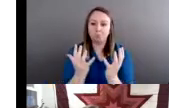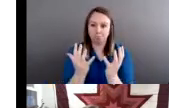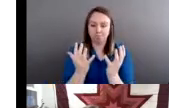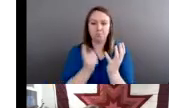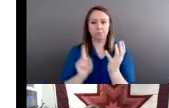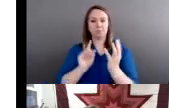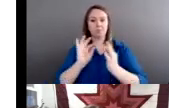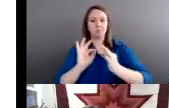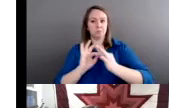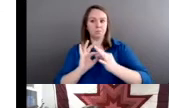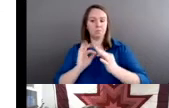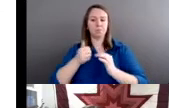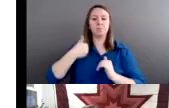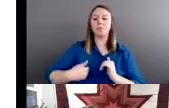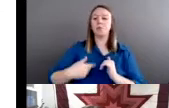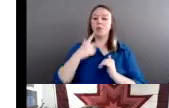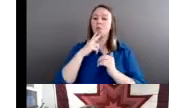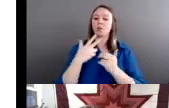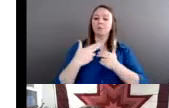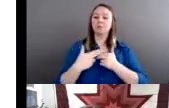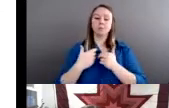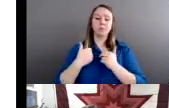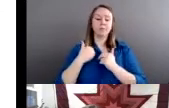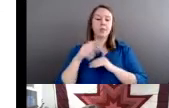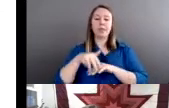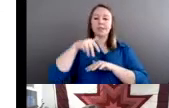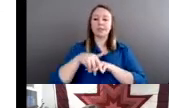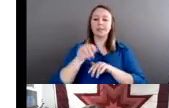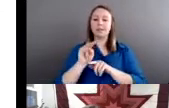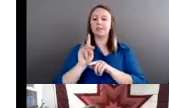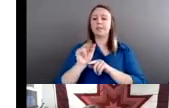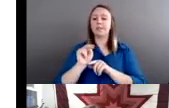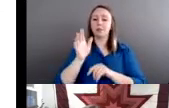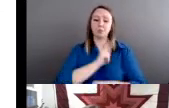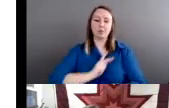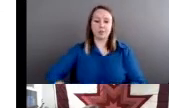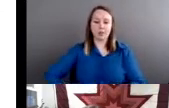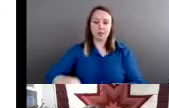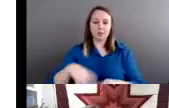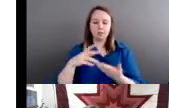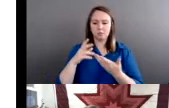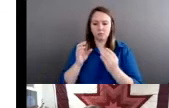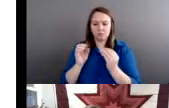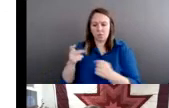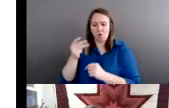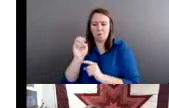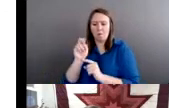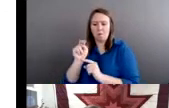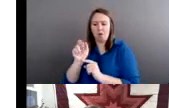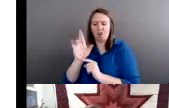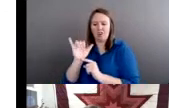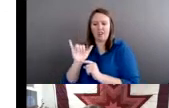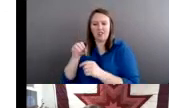as a princess, an Indian princess, not because there was monarchy in her people's world. But because